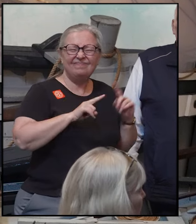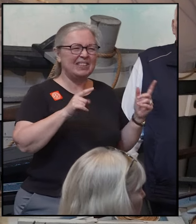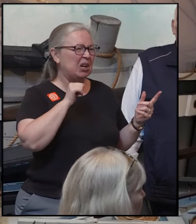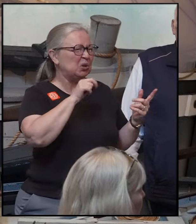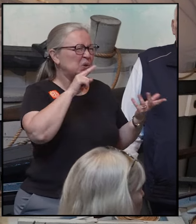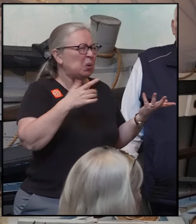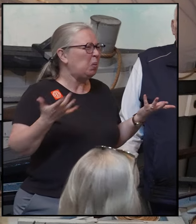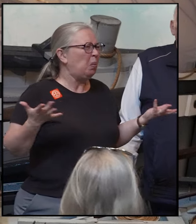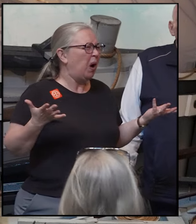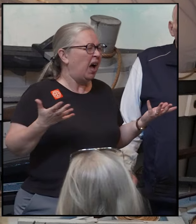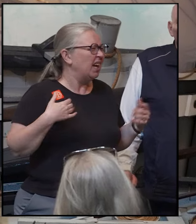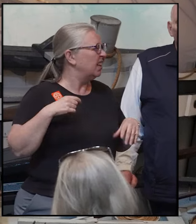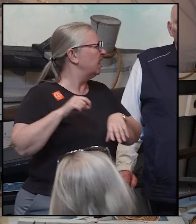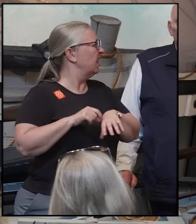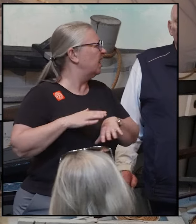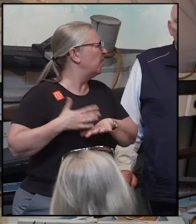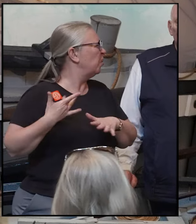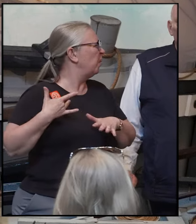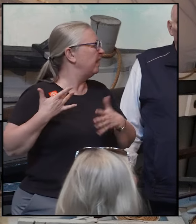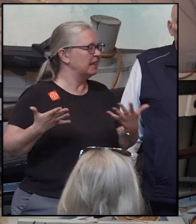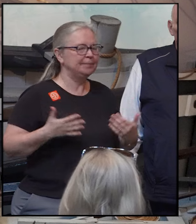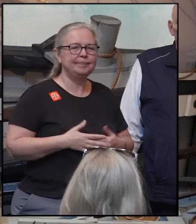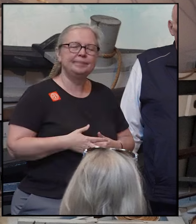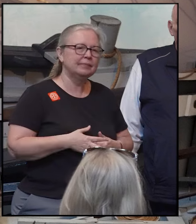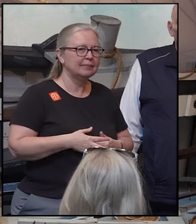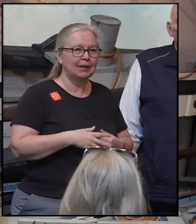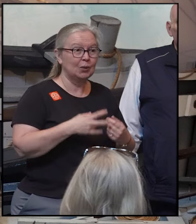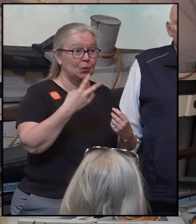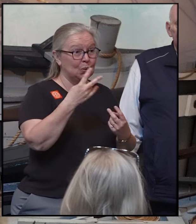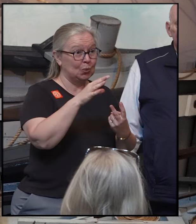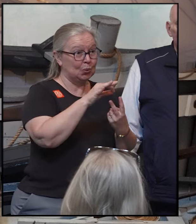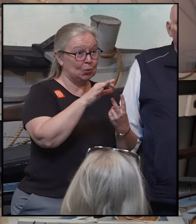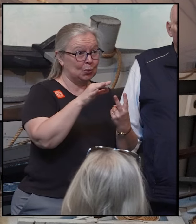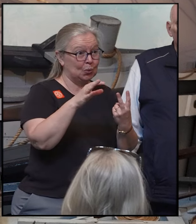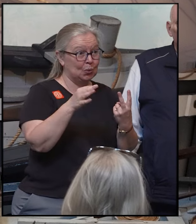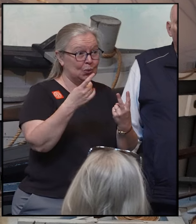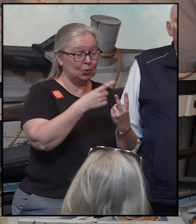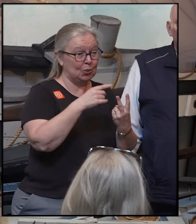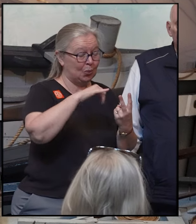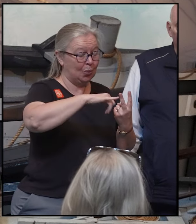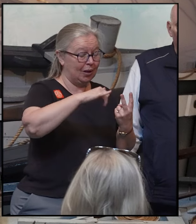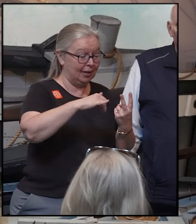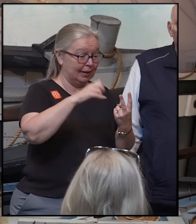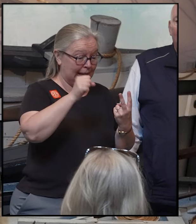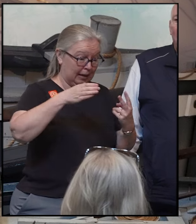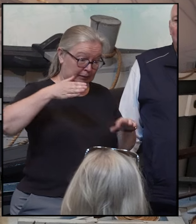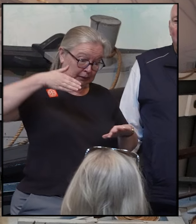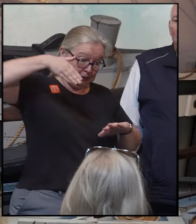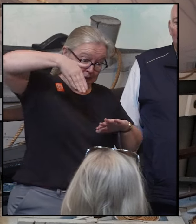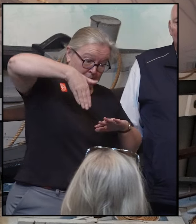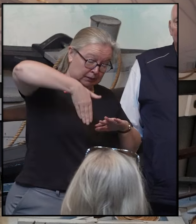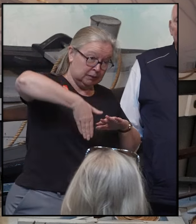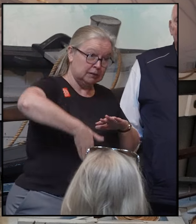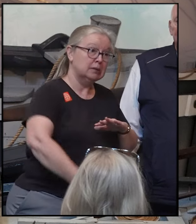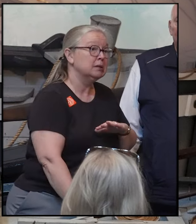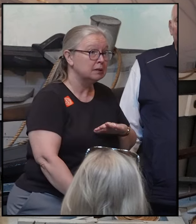but you're not sure. Now, the whale has two choices. It can sound or go down, but it usually does that